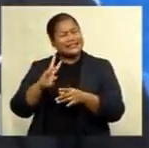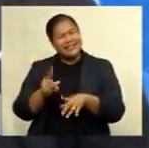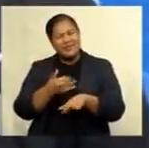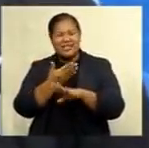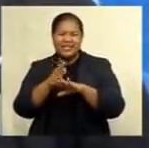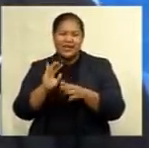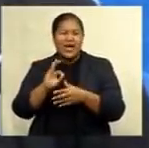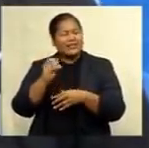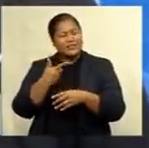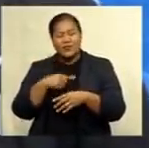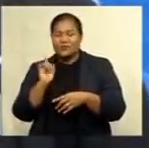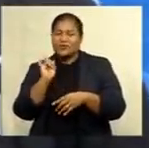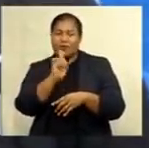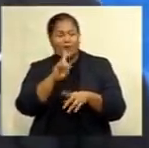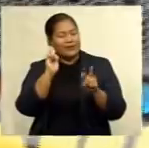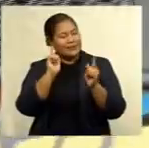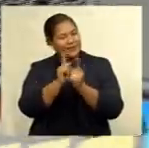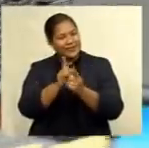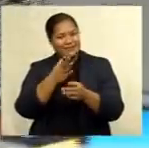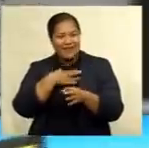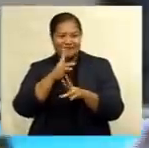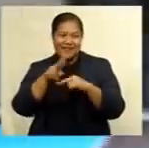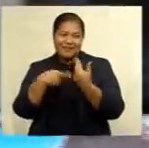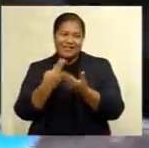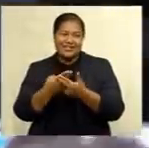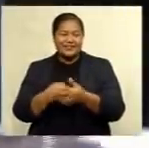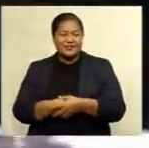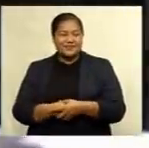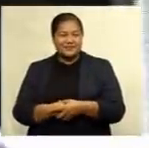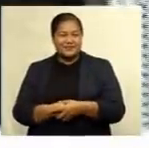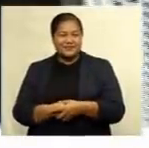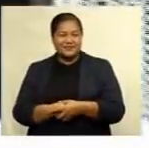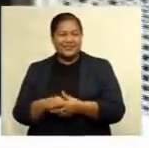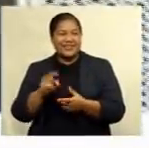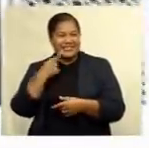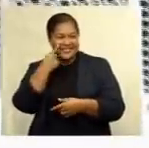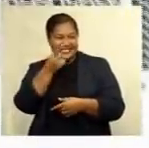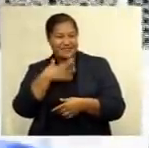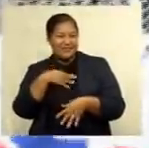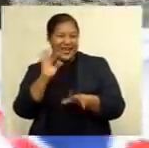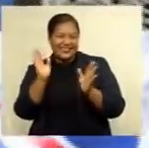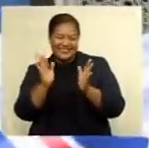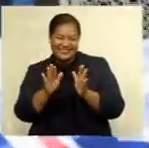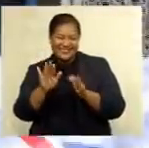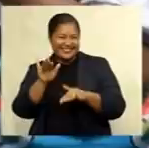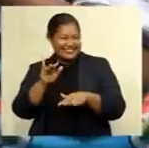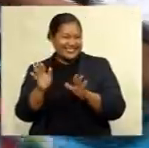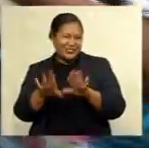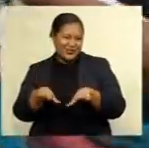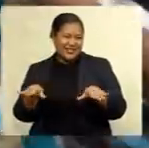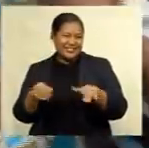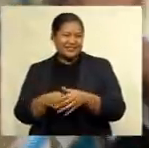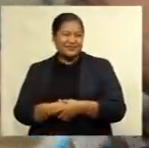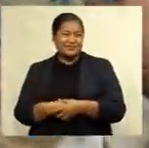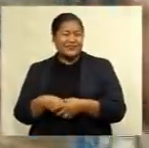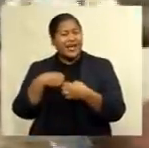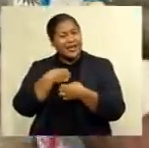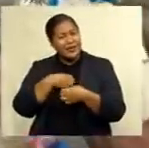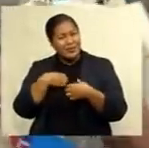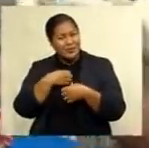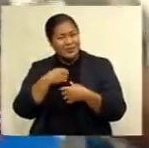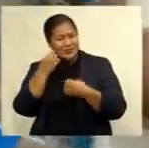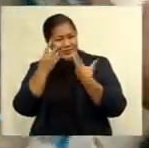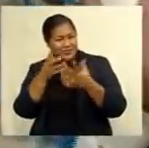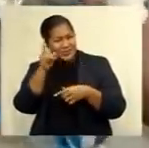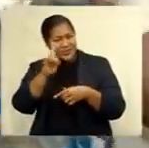go to them and meet them and see my little daughter. The emotions were evident today even for